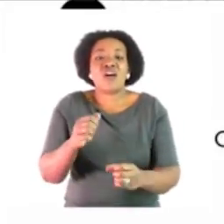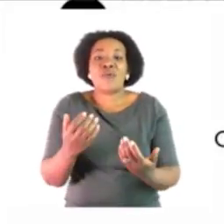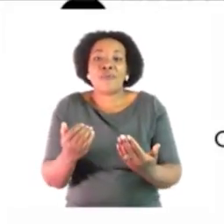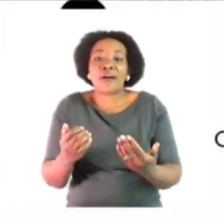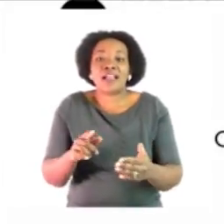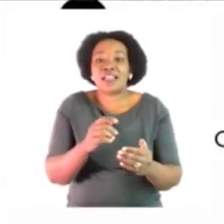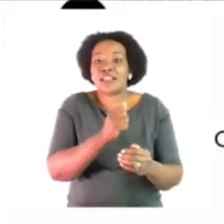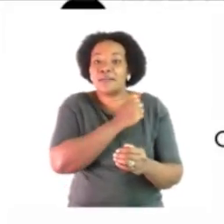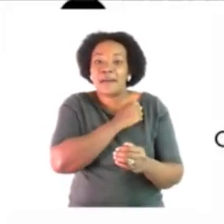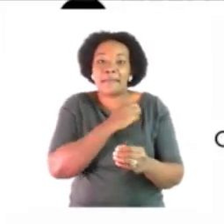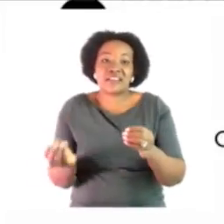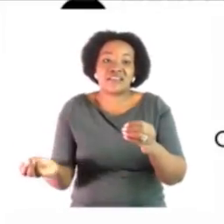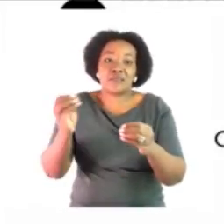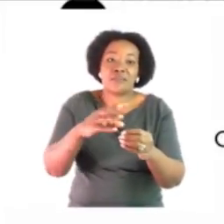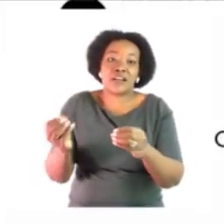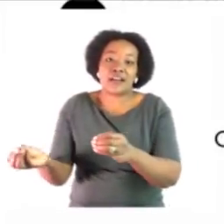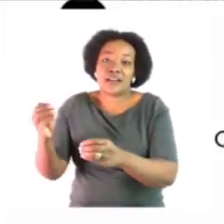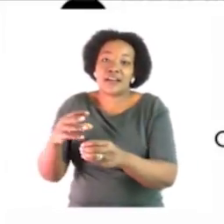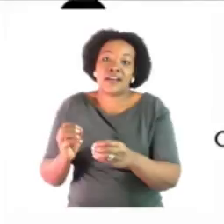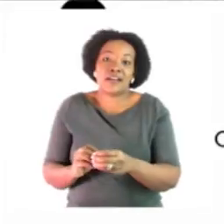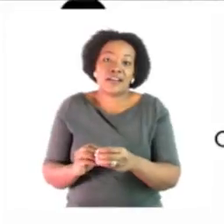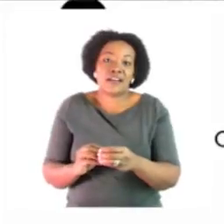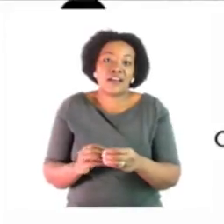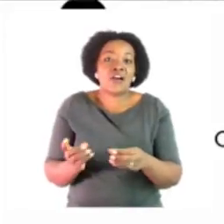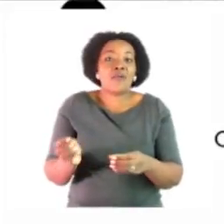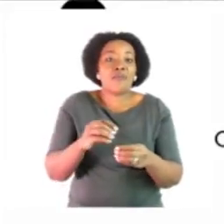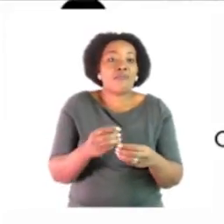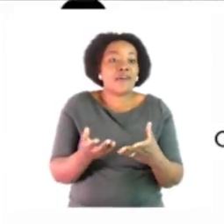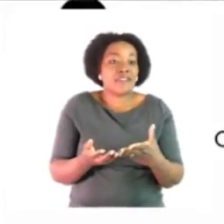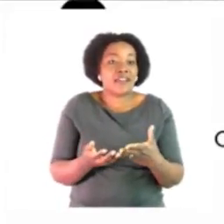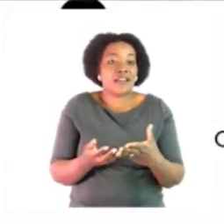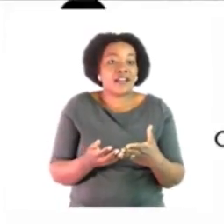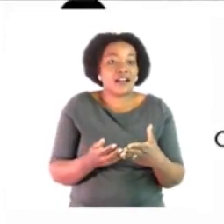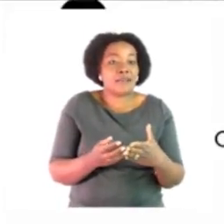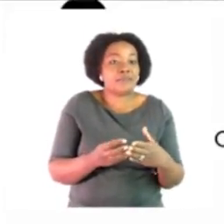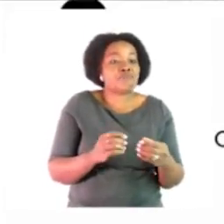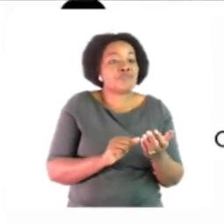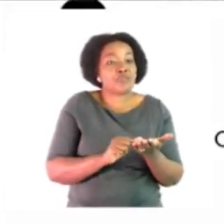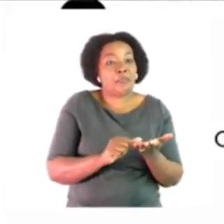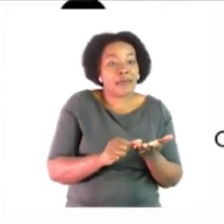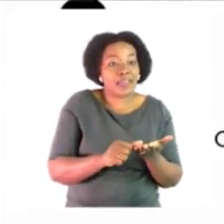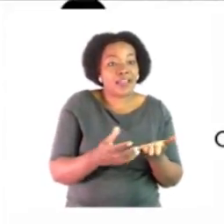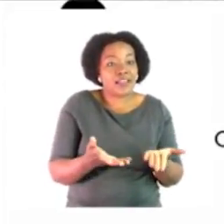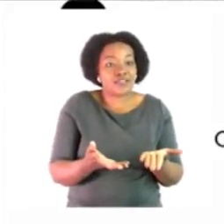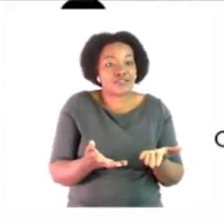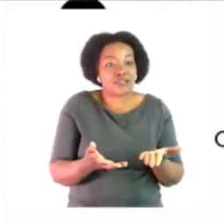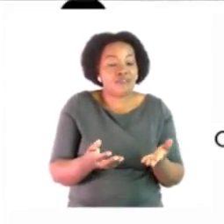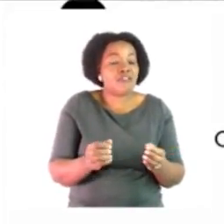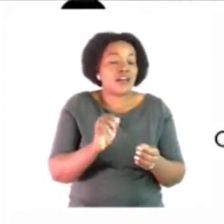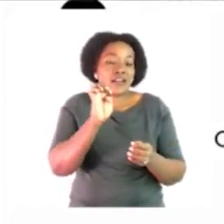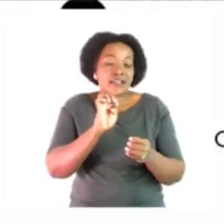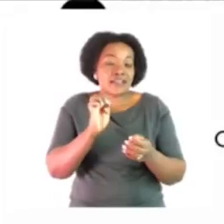in the cart when it's time to check out estelle helps her mom unload